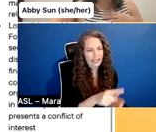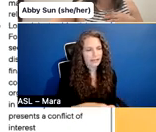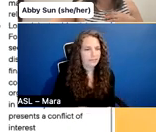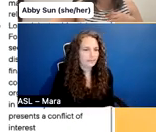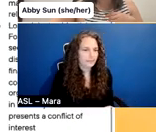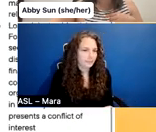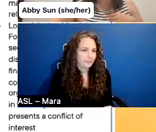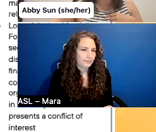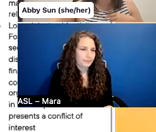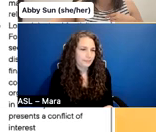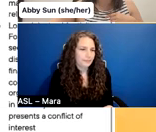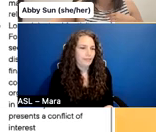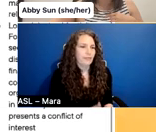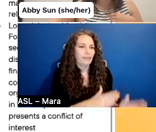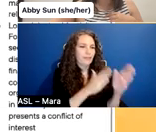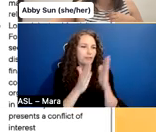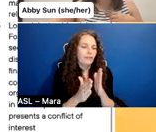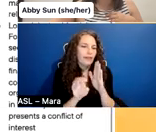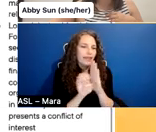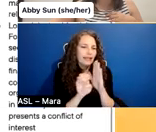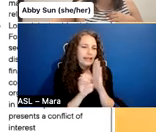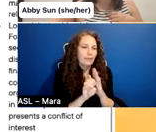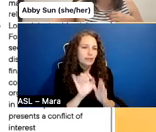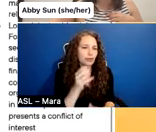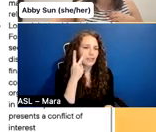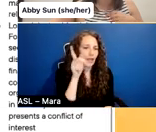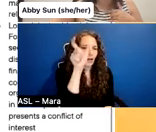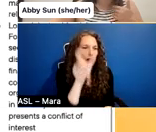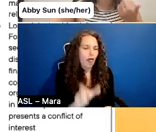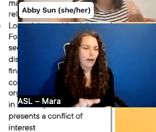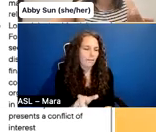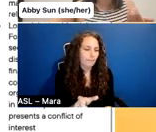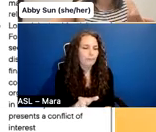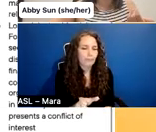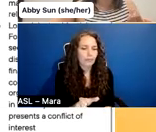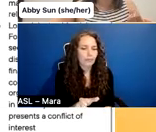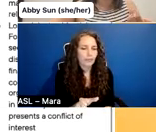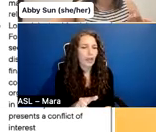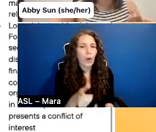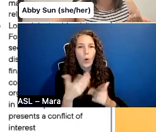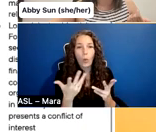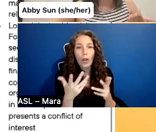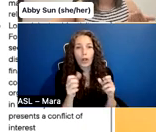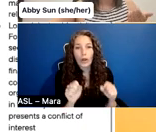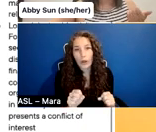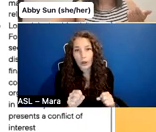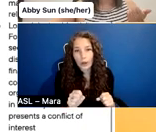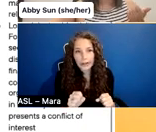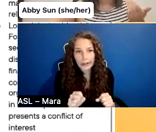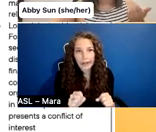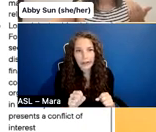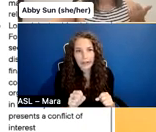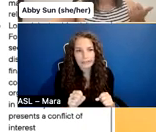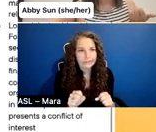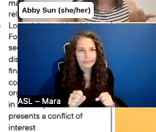examples then in the second column of what, um, could be counted as this type of financing. Um,